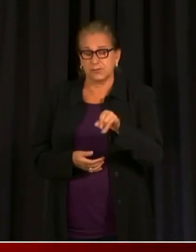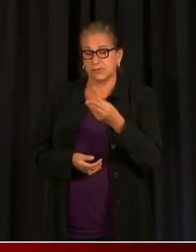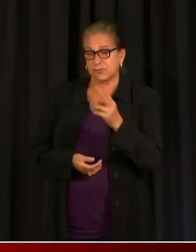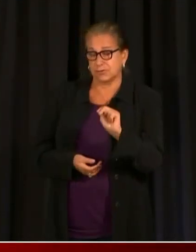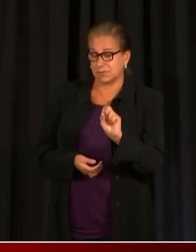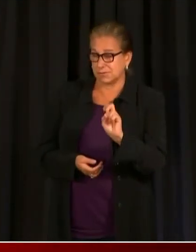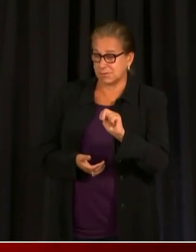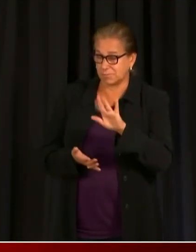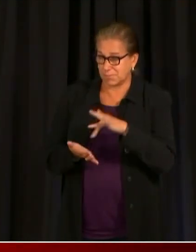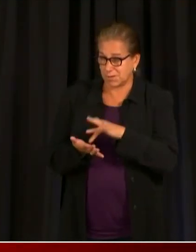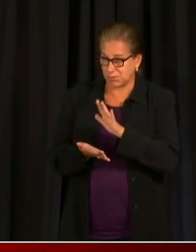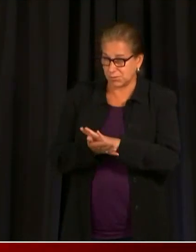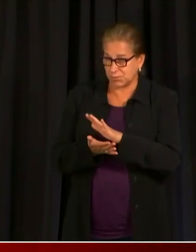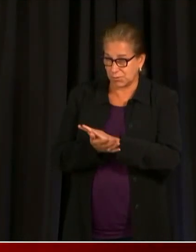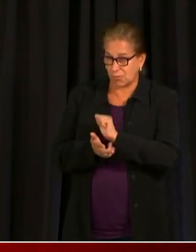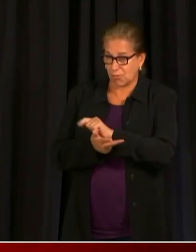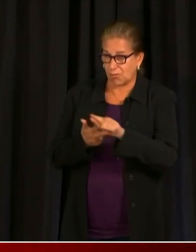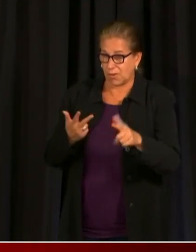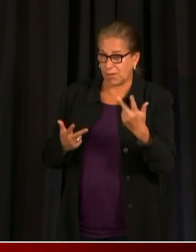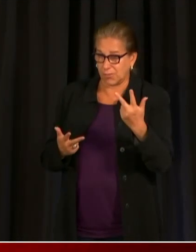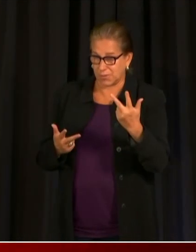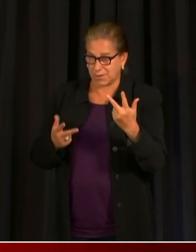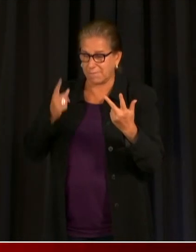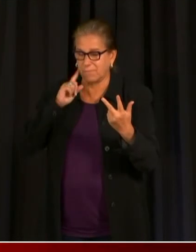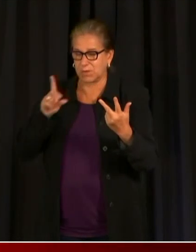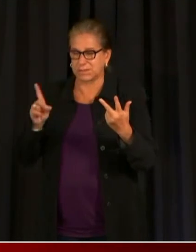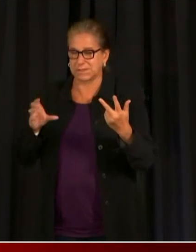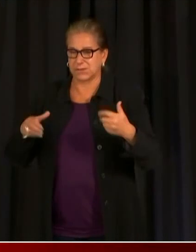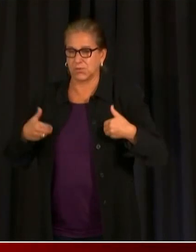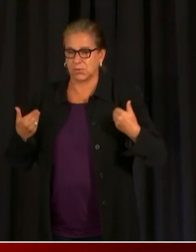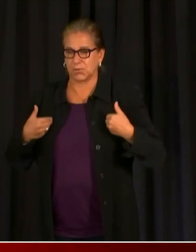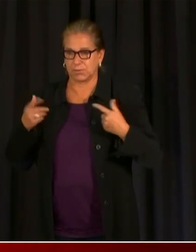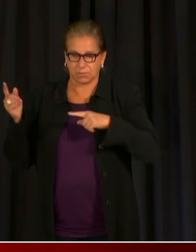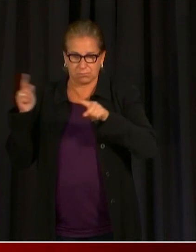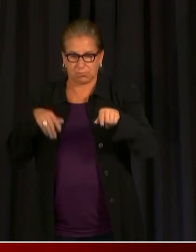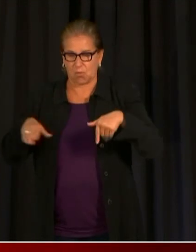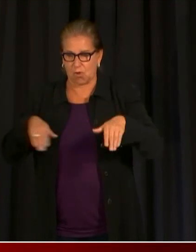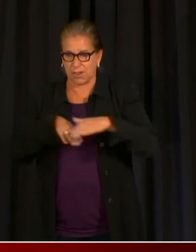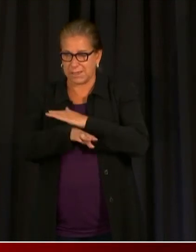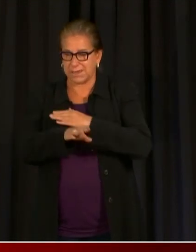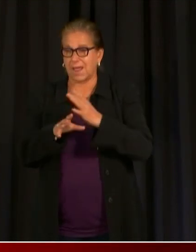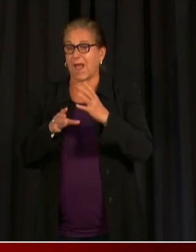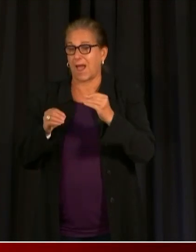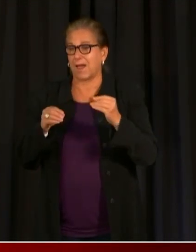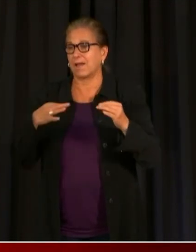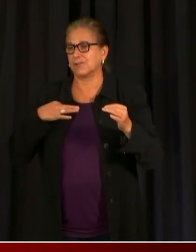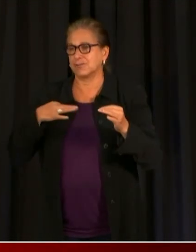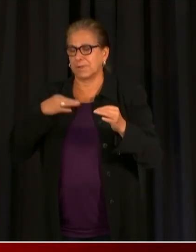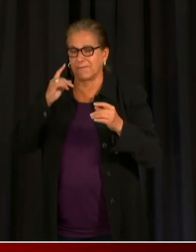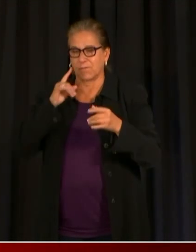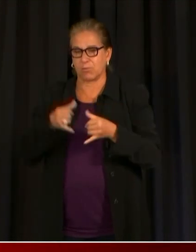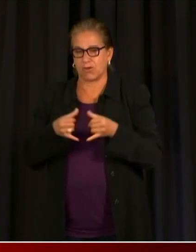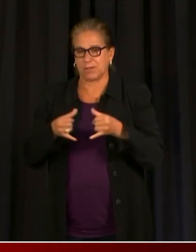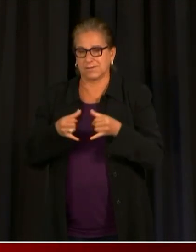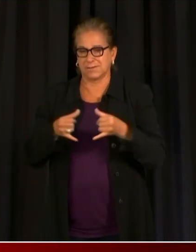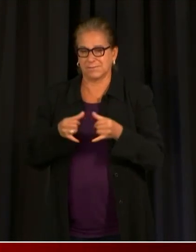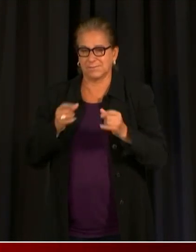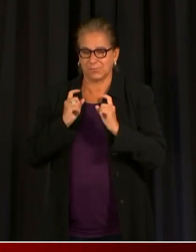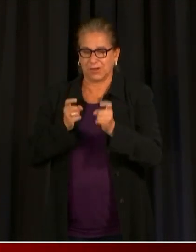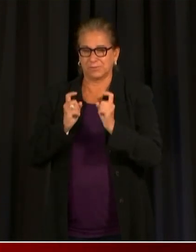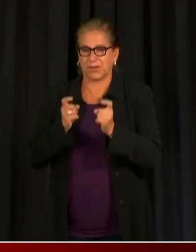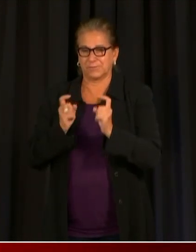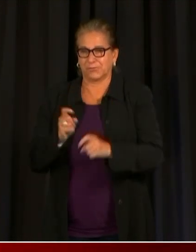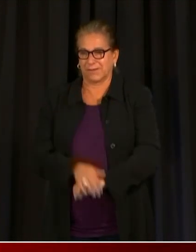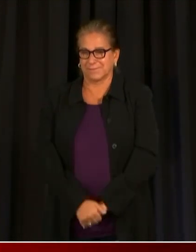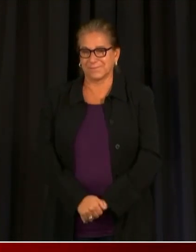youth at Brookland, Sousa and Johnson Middle Schools. At these schools, as I mentioned,